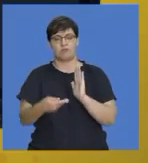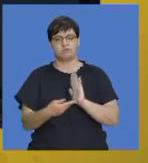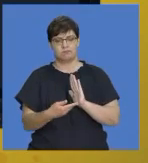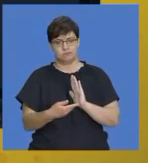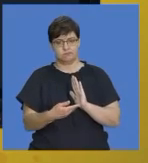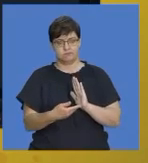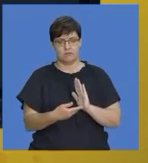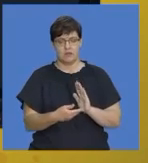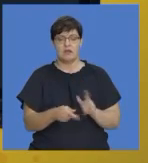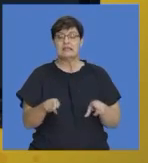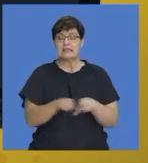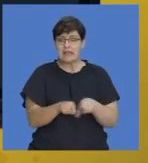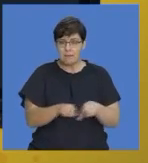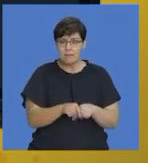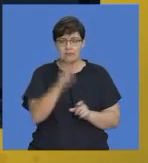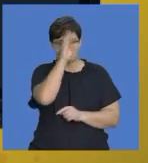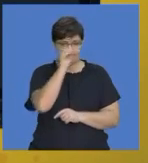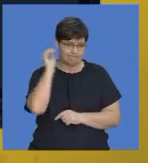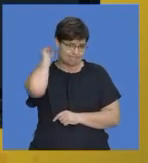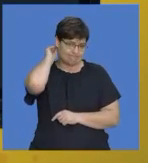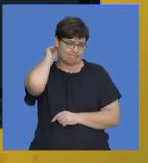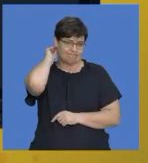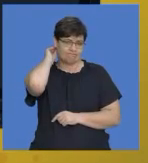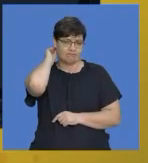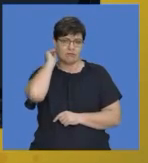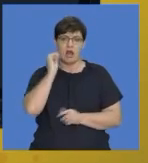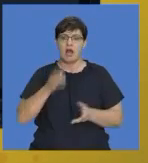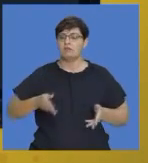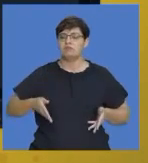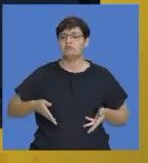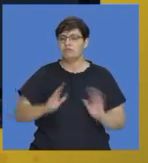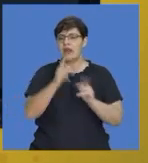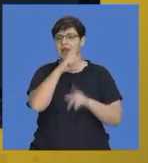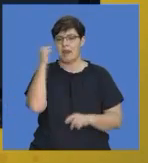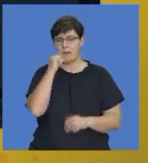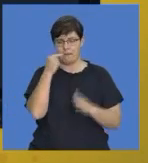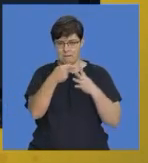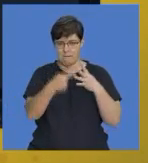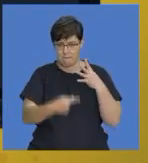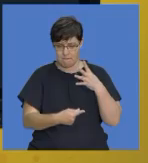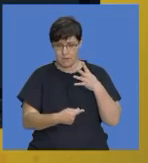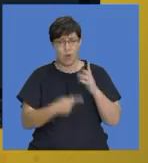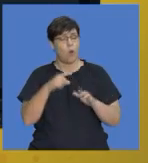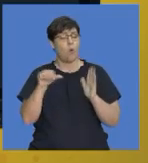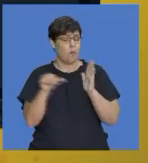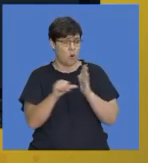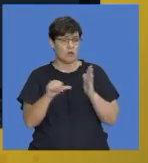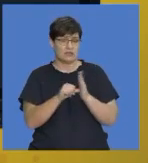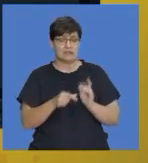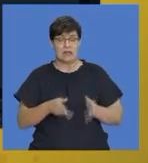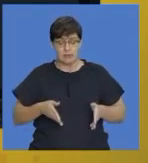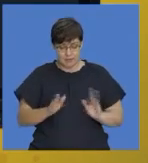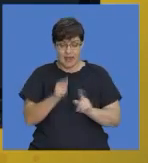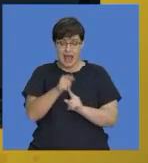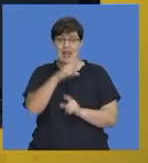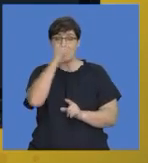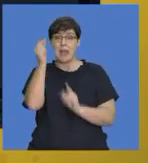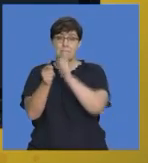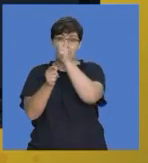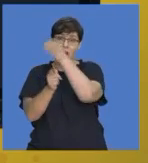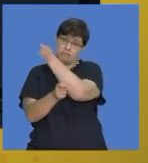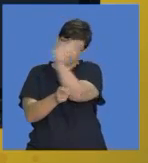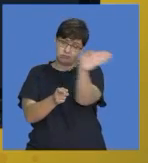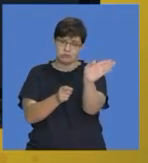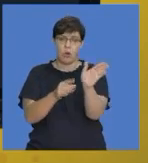remember to use street names. It's very, very important that we use street names. Street signs are also necessary.